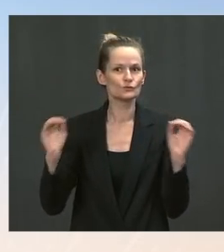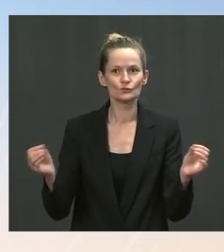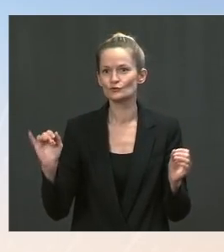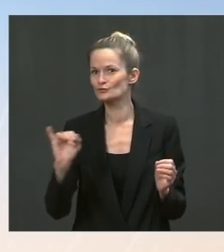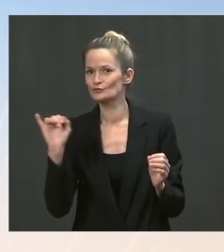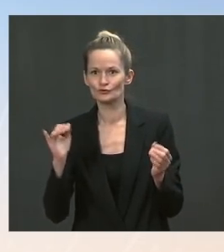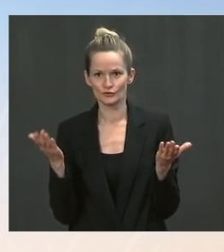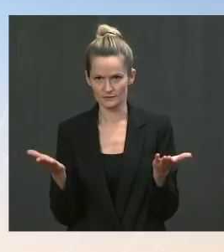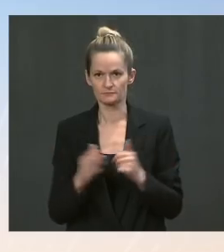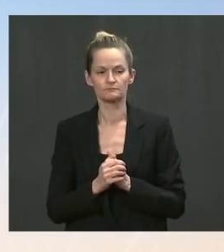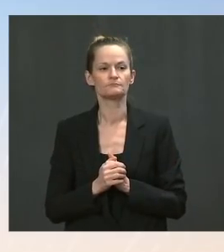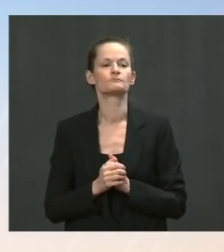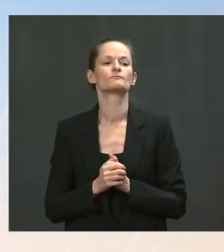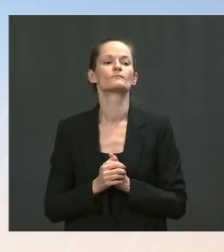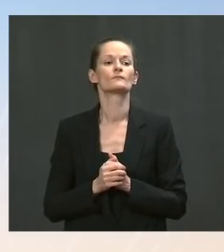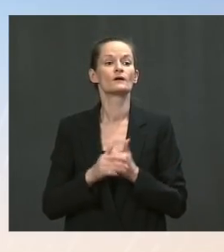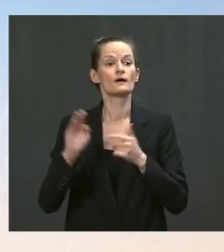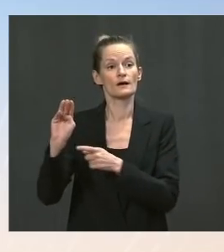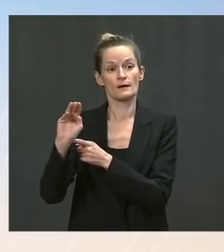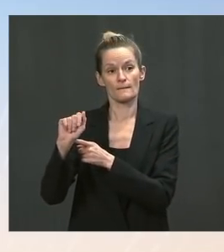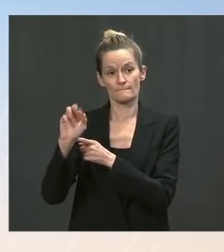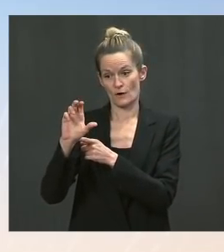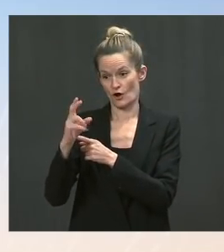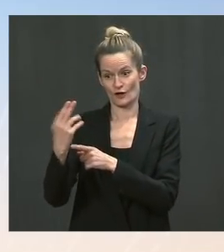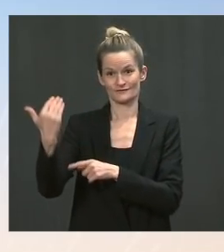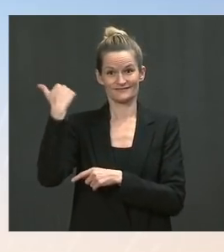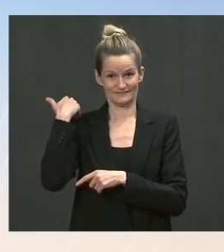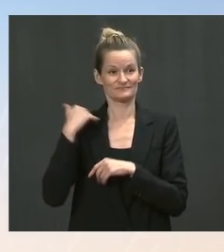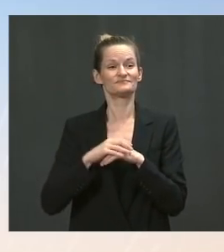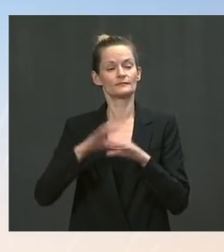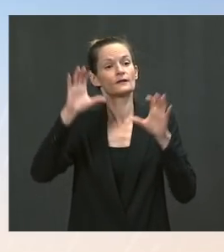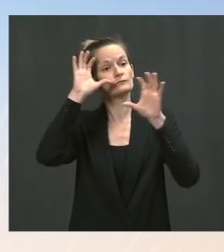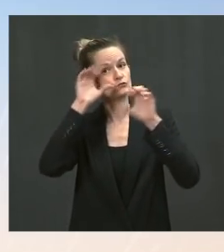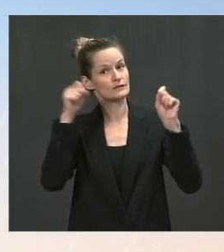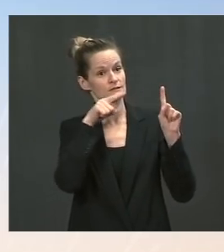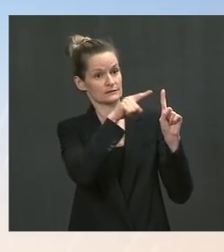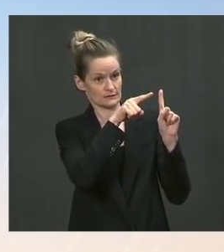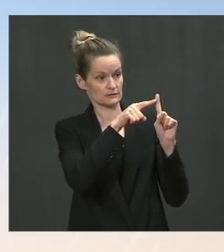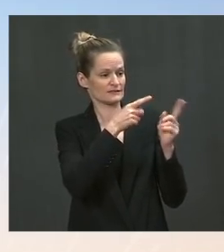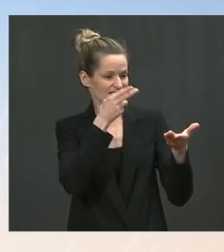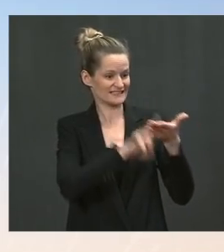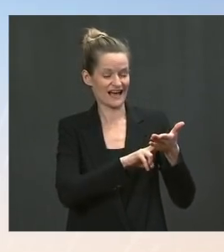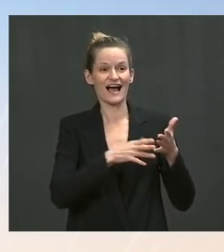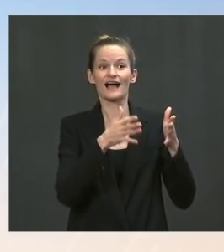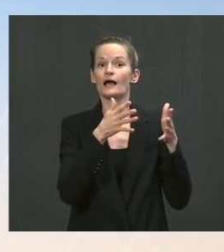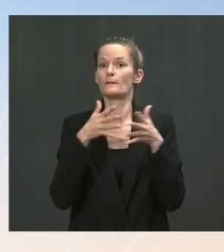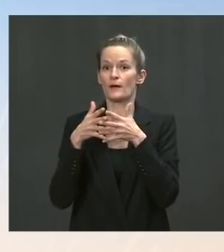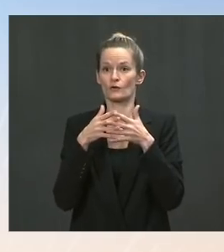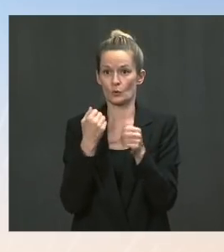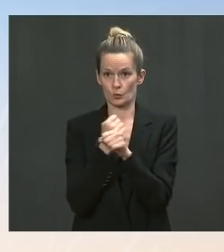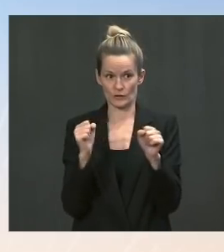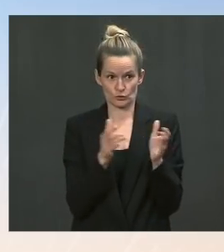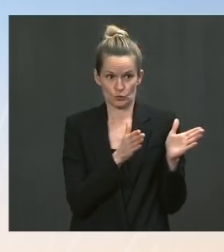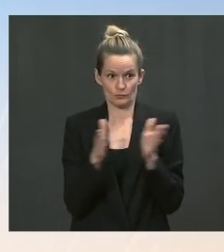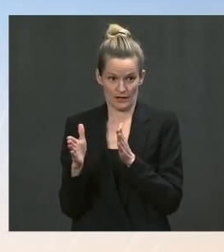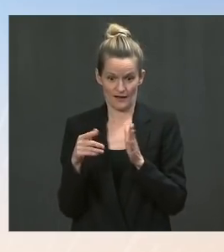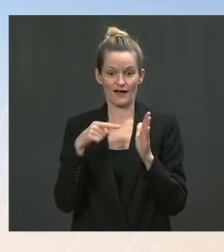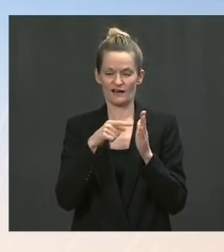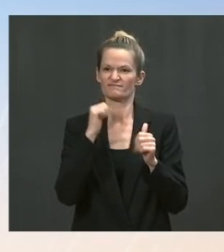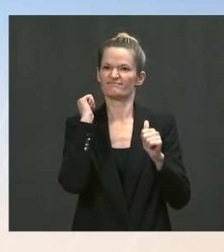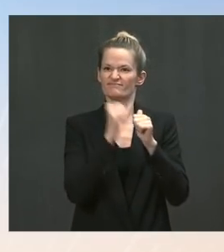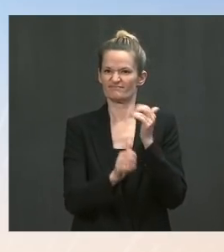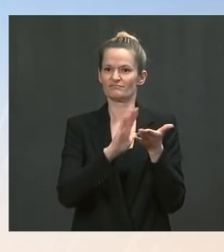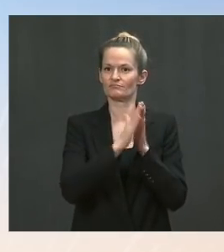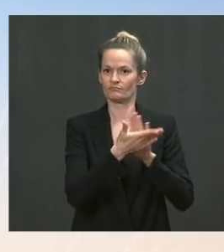Rescue Plan into law, lowering premiums and saving families an average of $50 per person per month. And later in March, we extended the